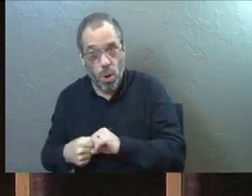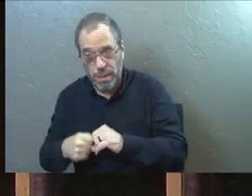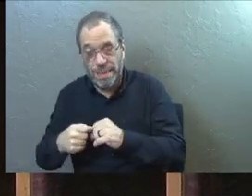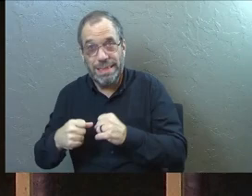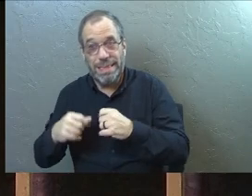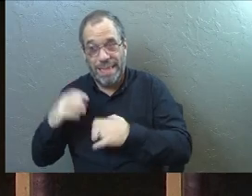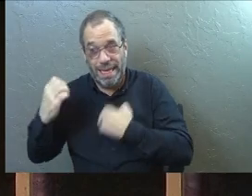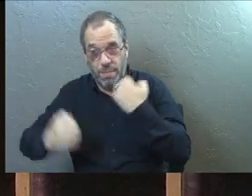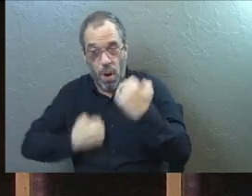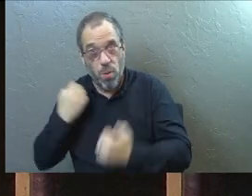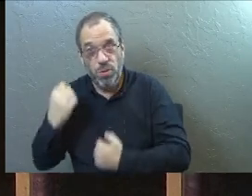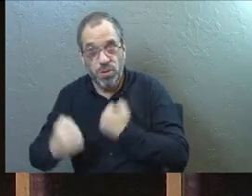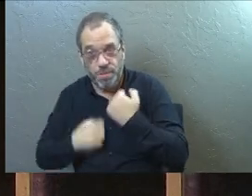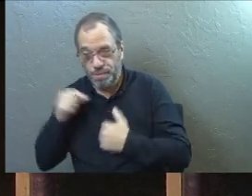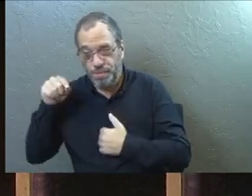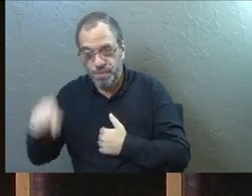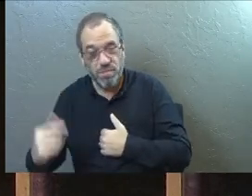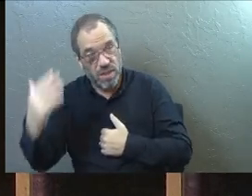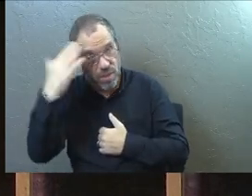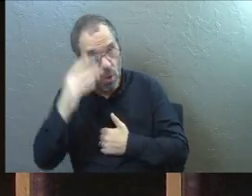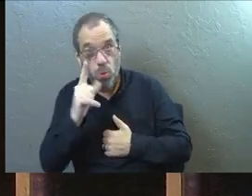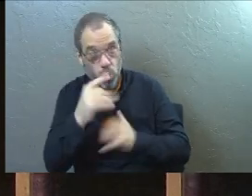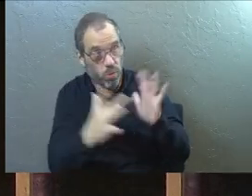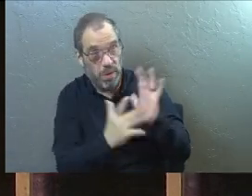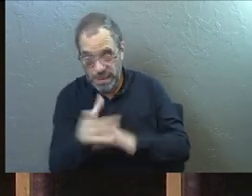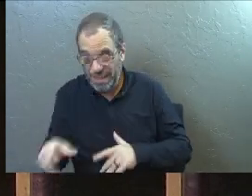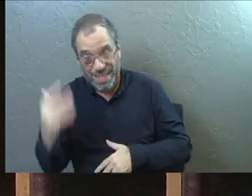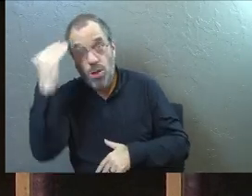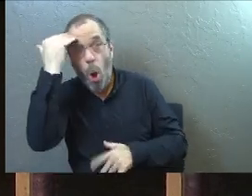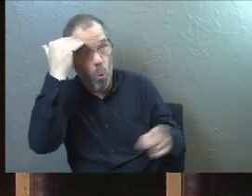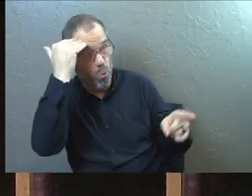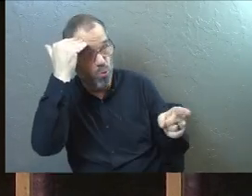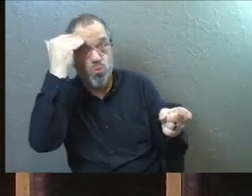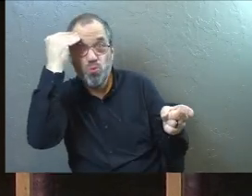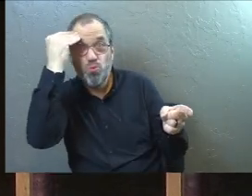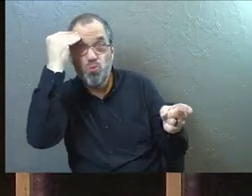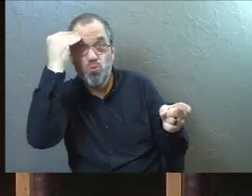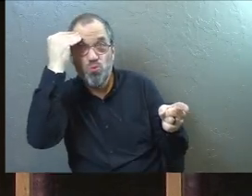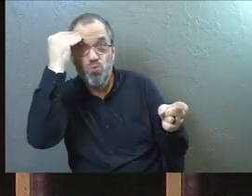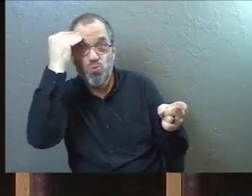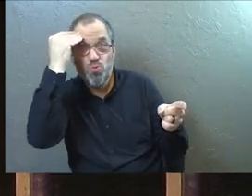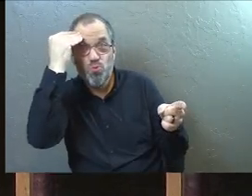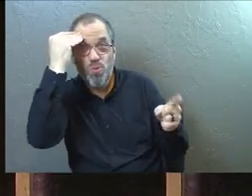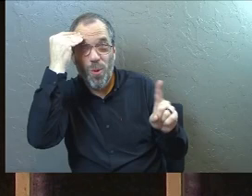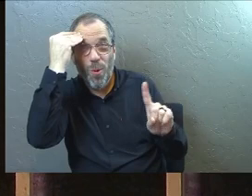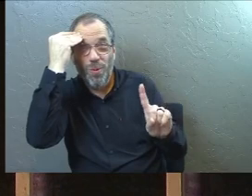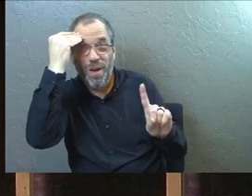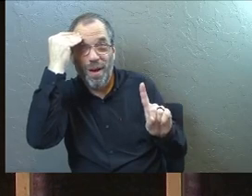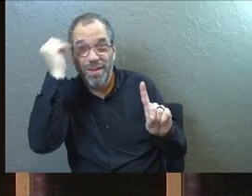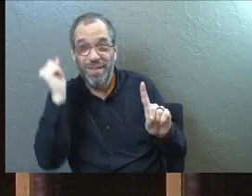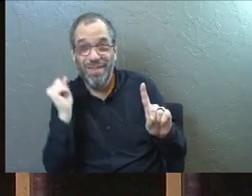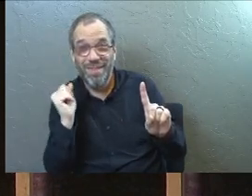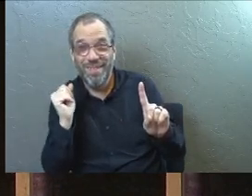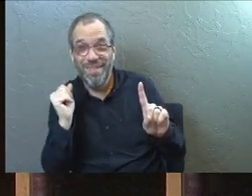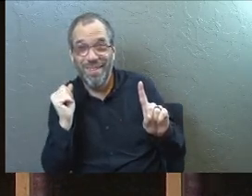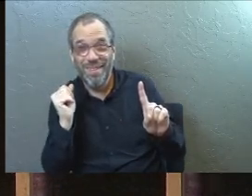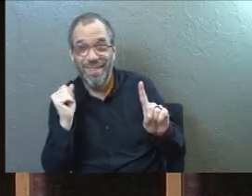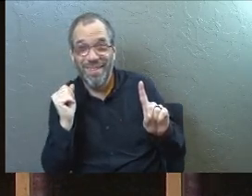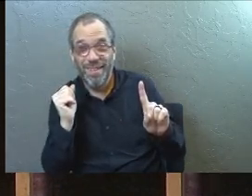and her emotion, she knows who Jesus is. Like, let that sink in for a second, because